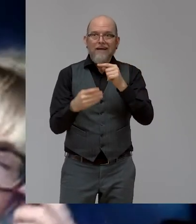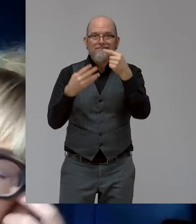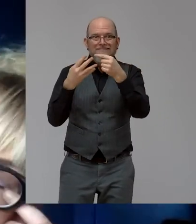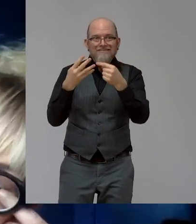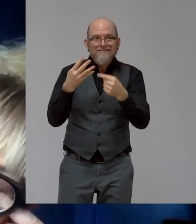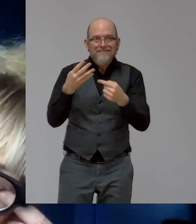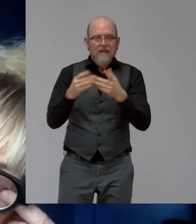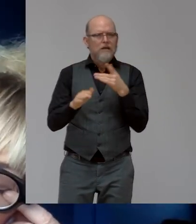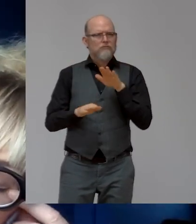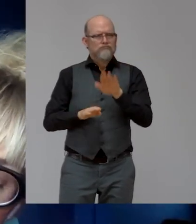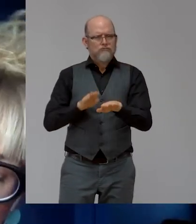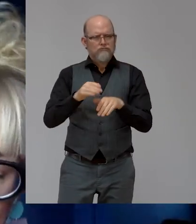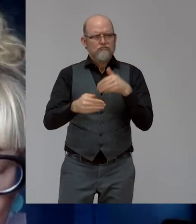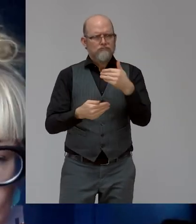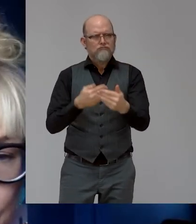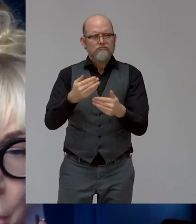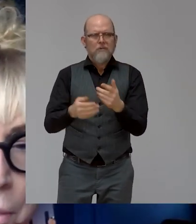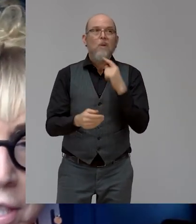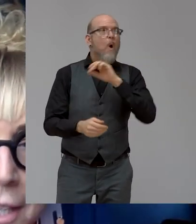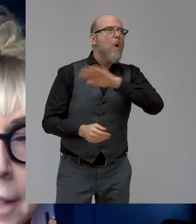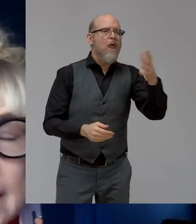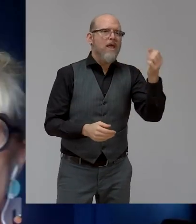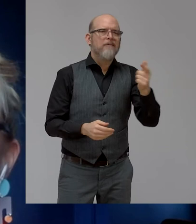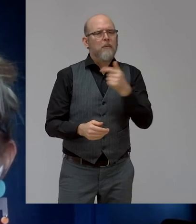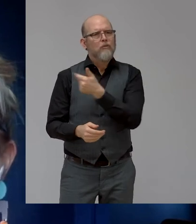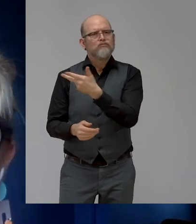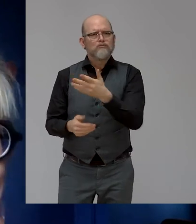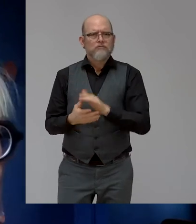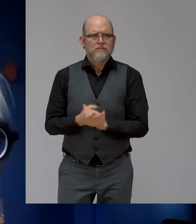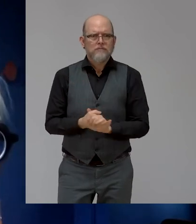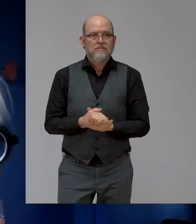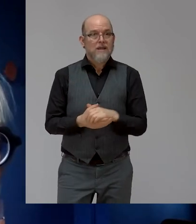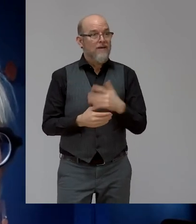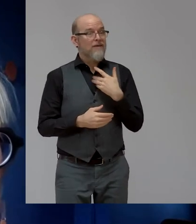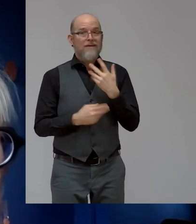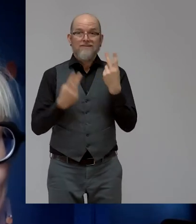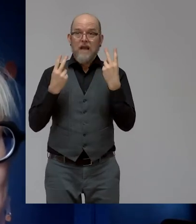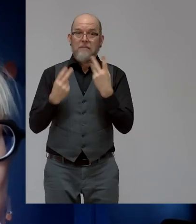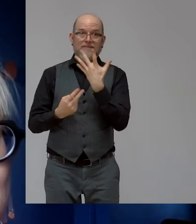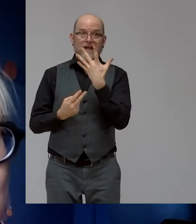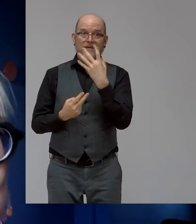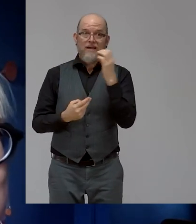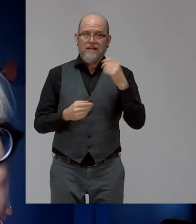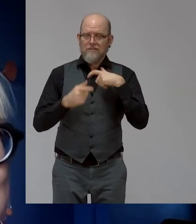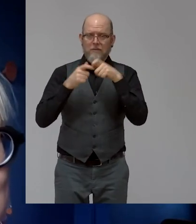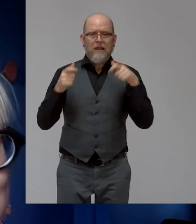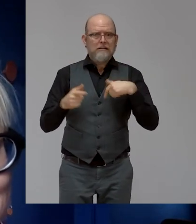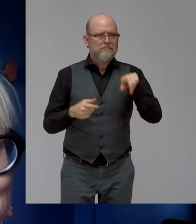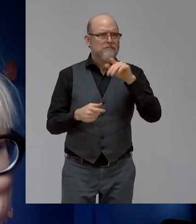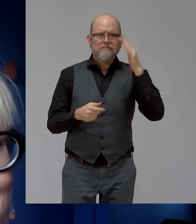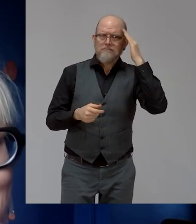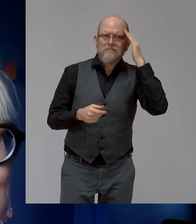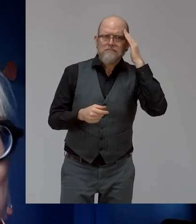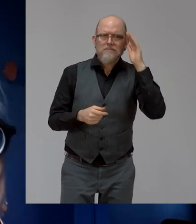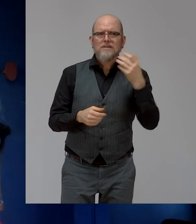One of the things that we are hearing from the Valuable 500 community is the lack of compelling research and data.